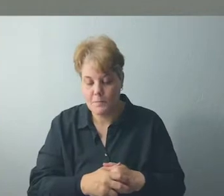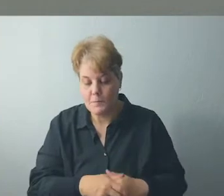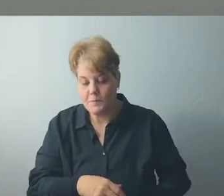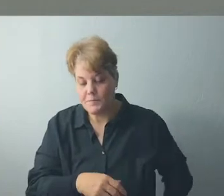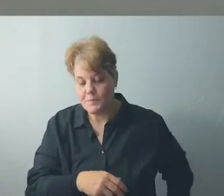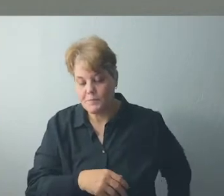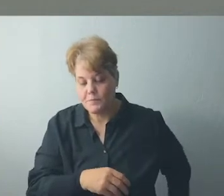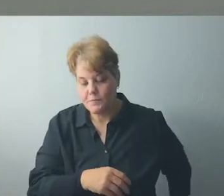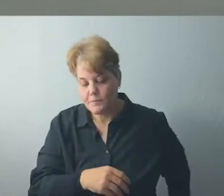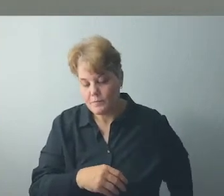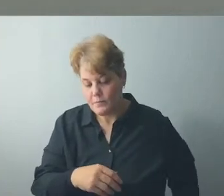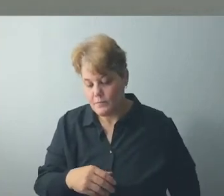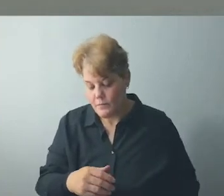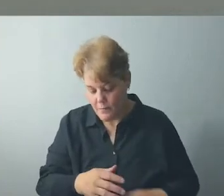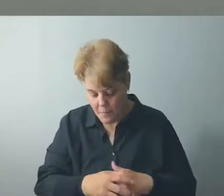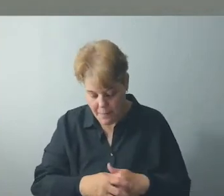caring.